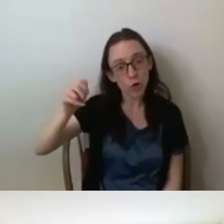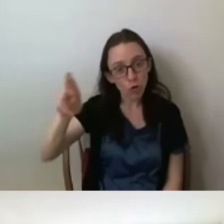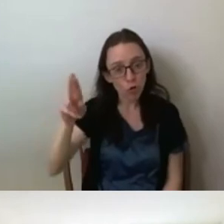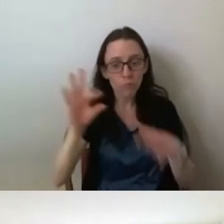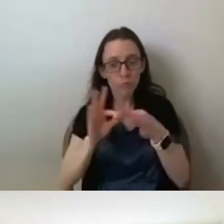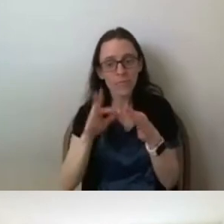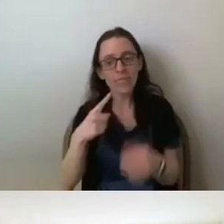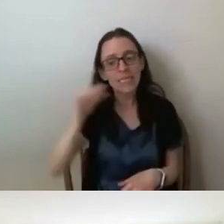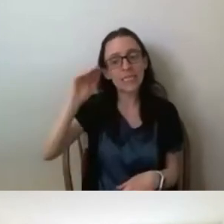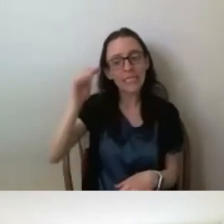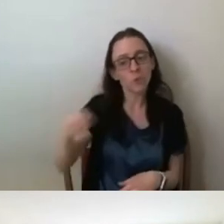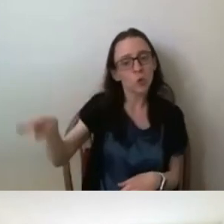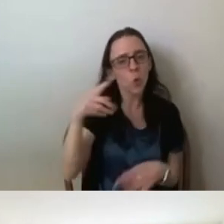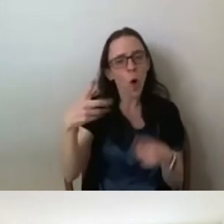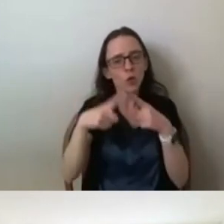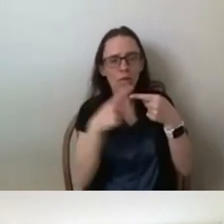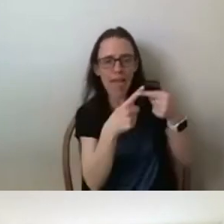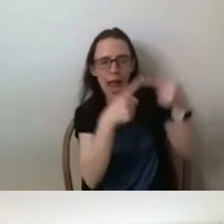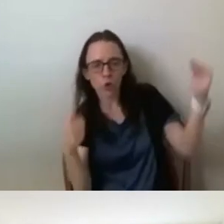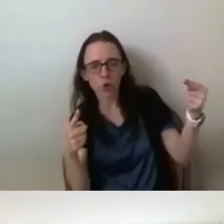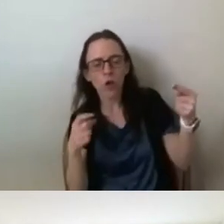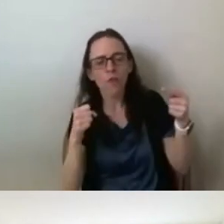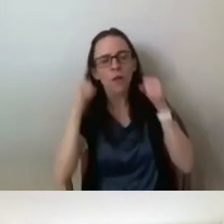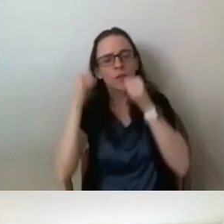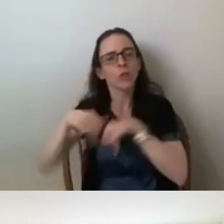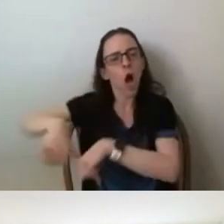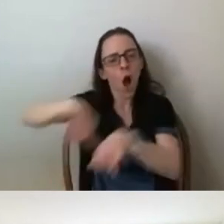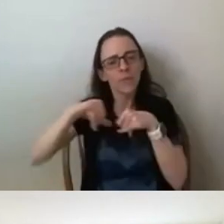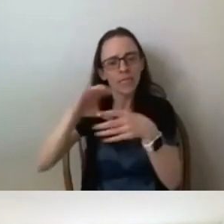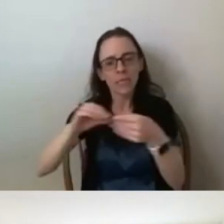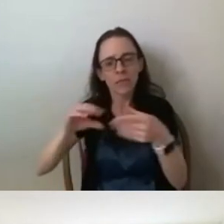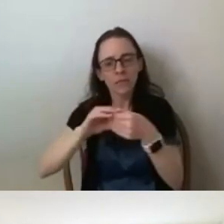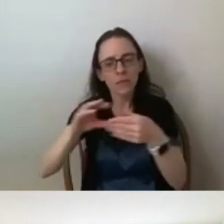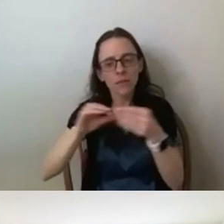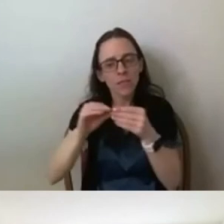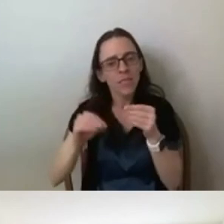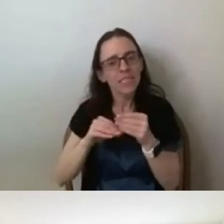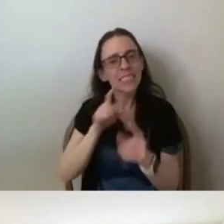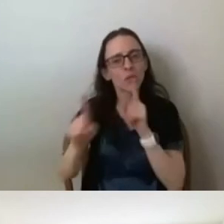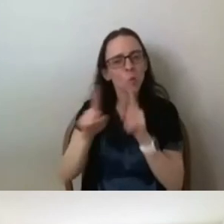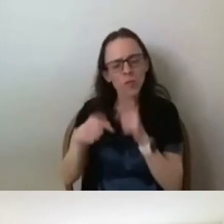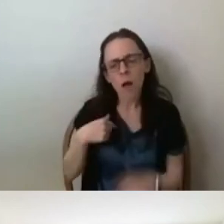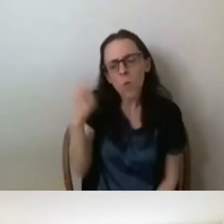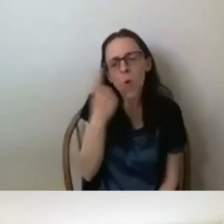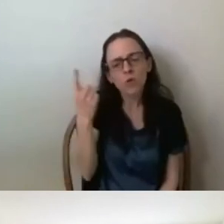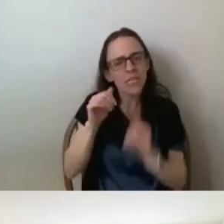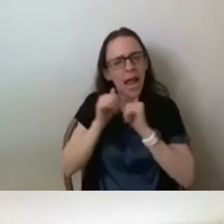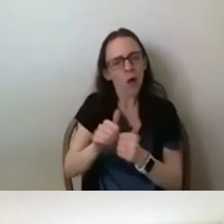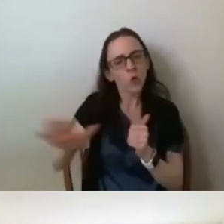discourses. And she's asked if you can comment on how your coursework might have inspired the research that you're doing in these projects.